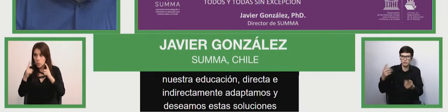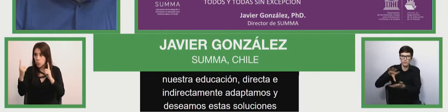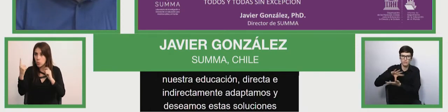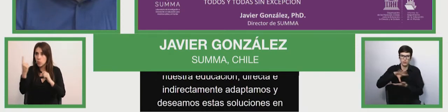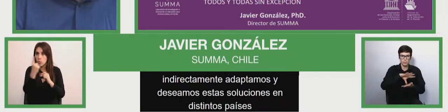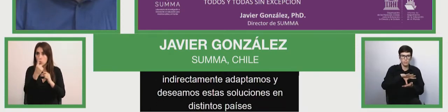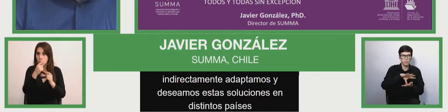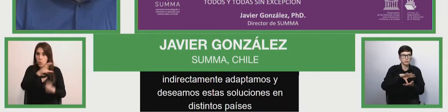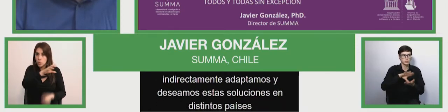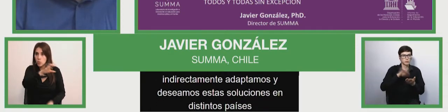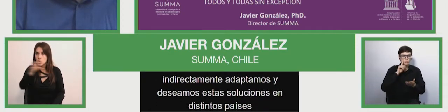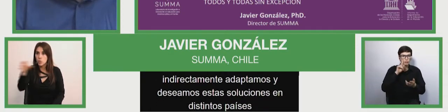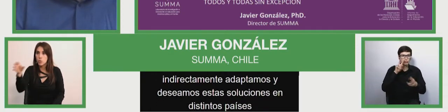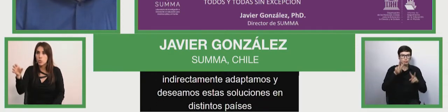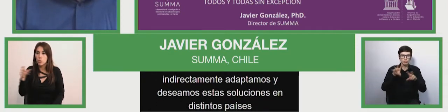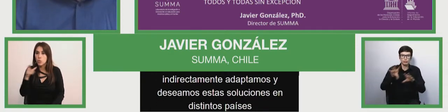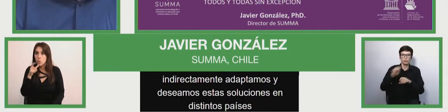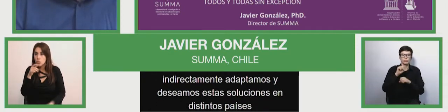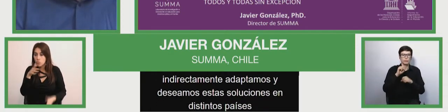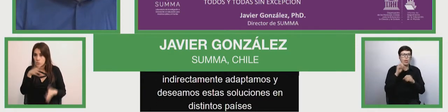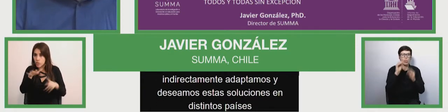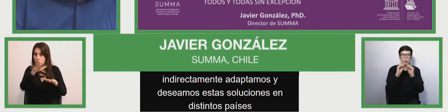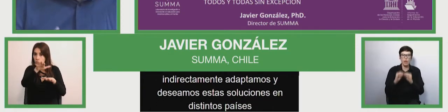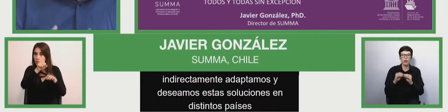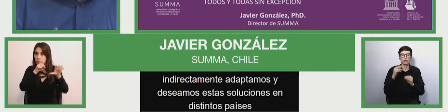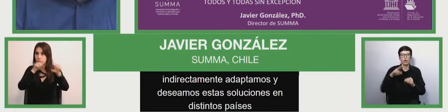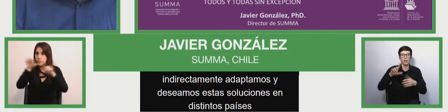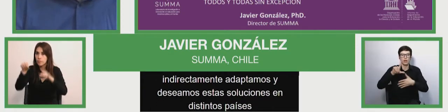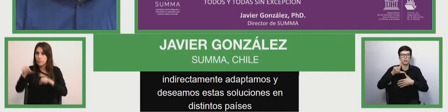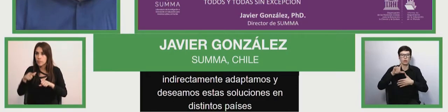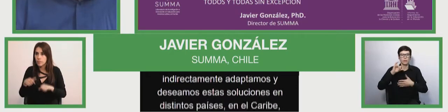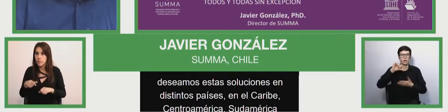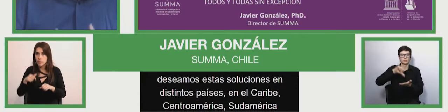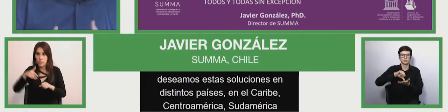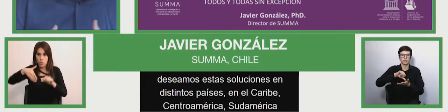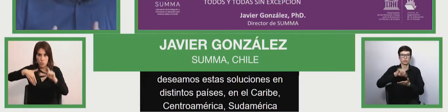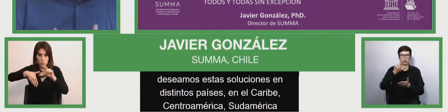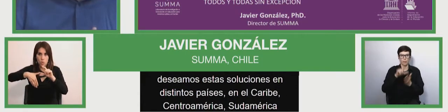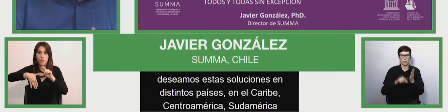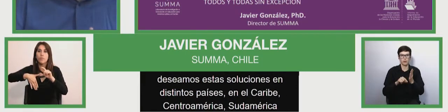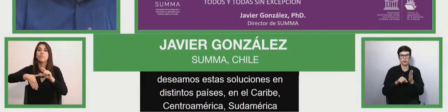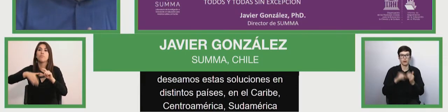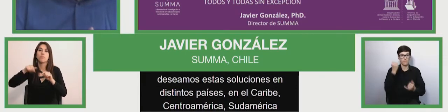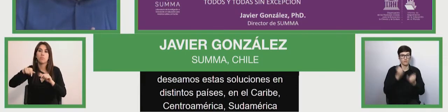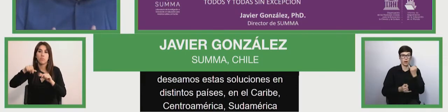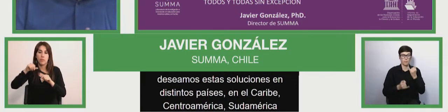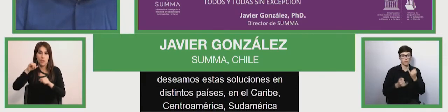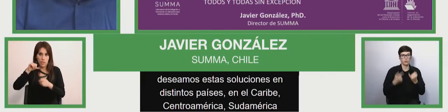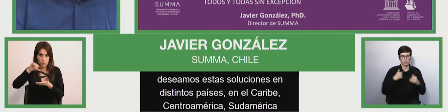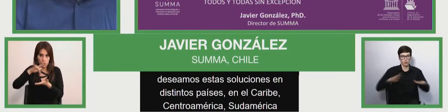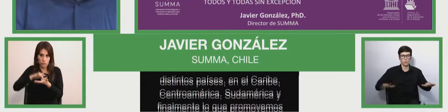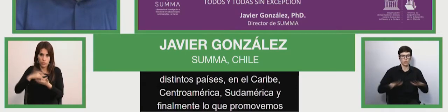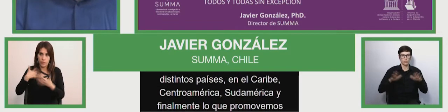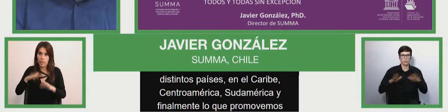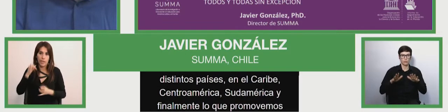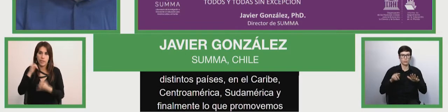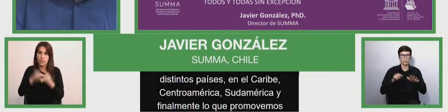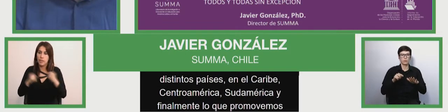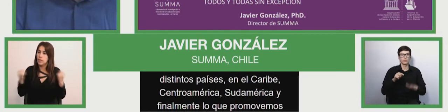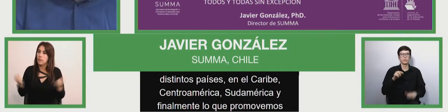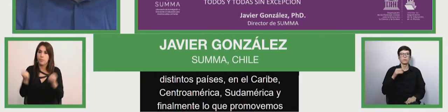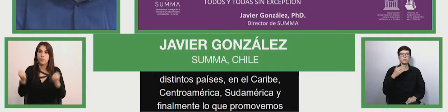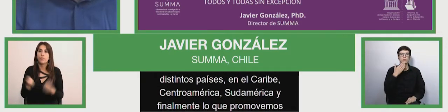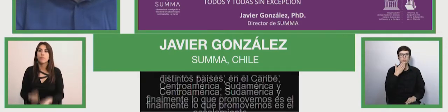And finally, what we promote is scaling and the incidence, both micro